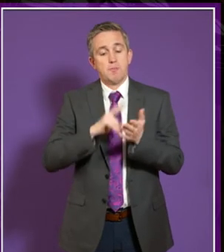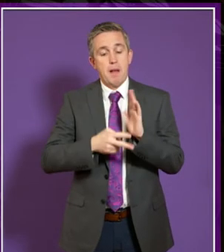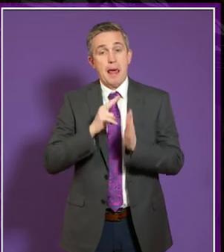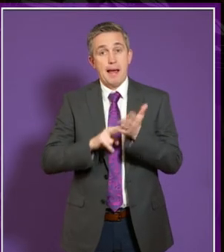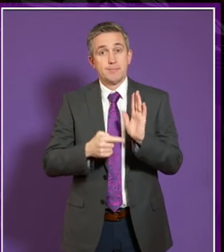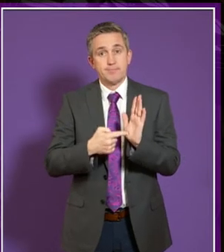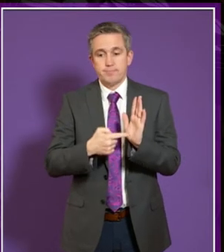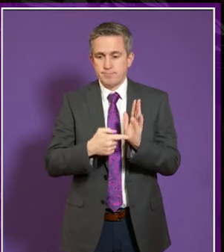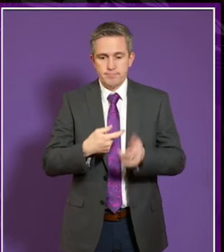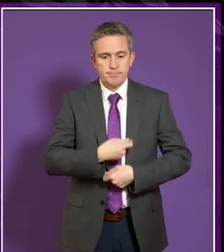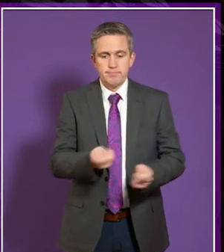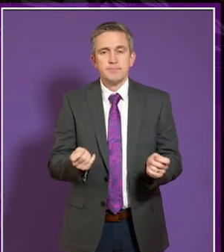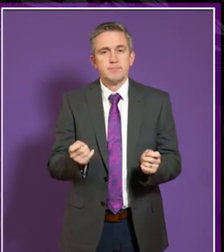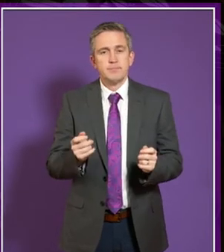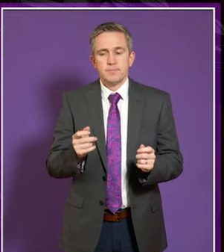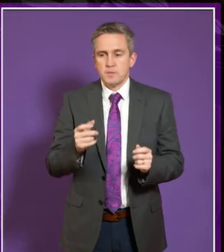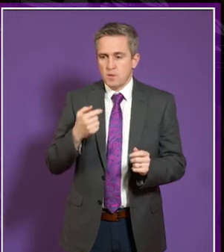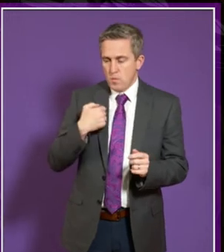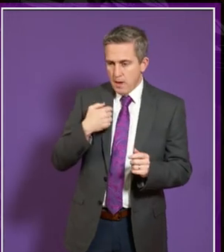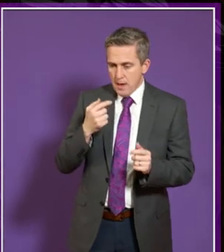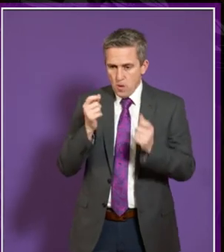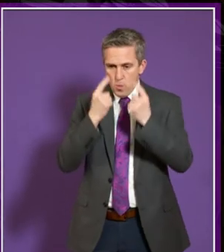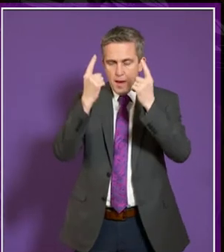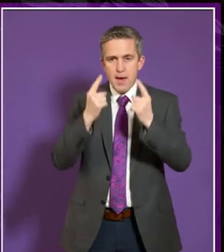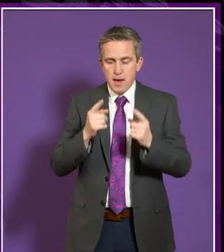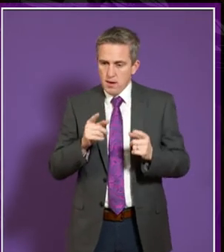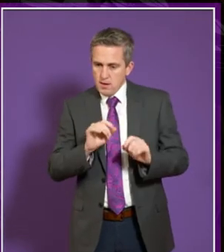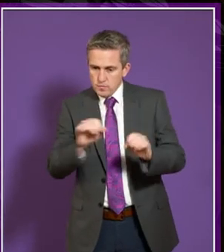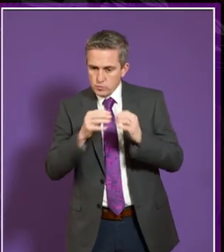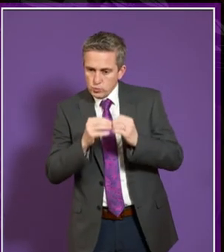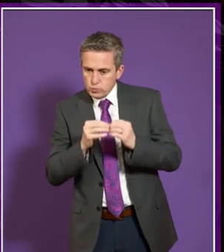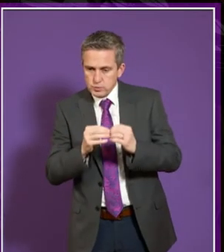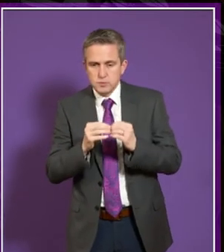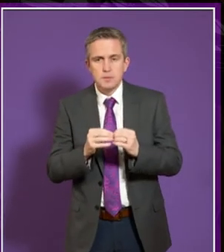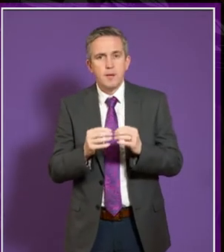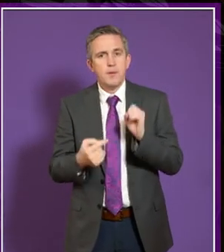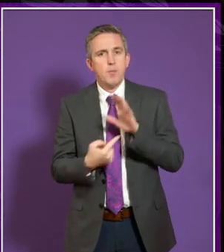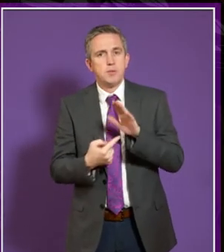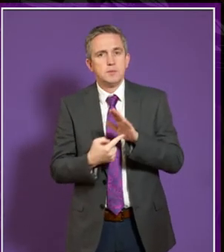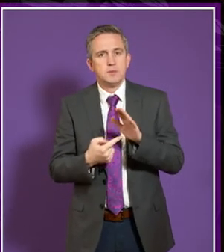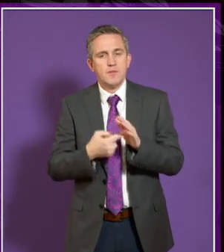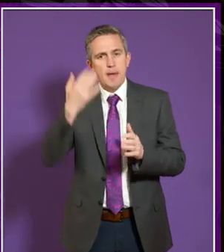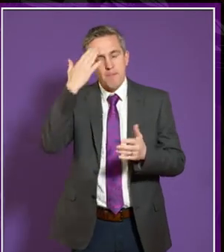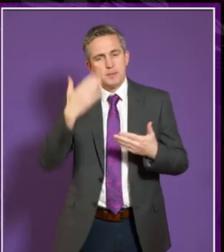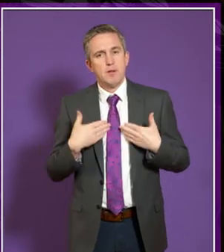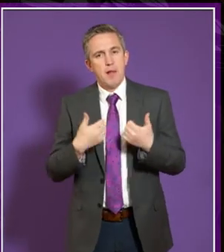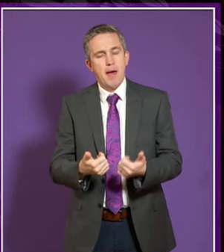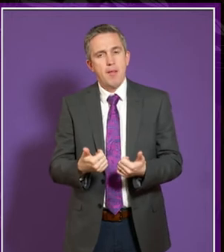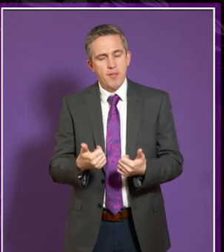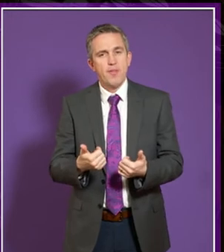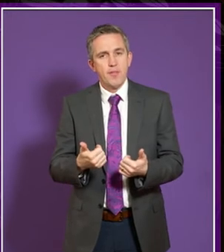that very much focus on students mental health and overall uh well-being mental well-being um and we